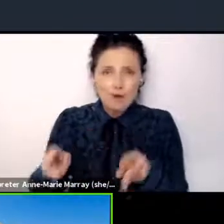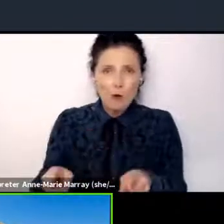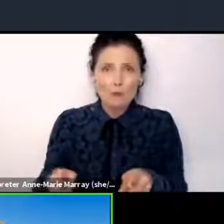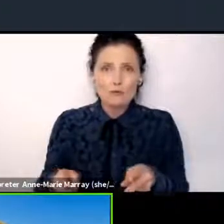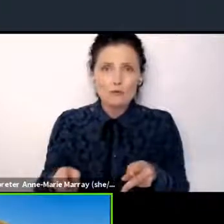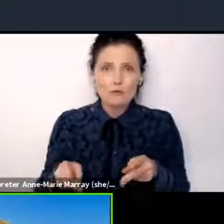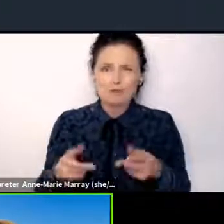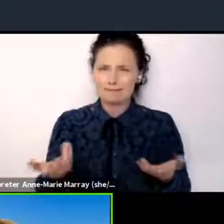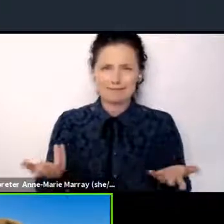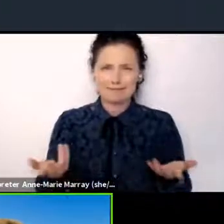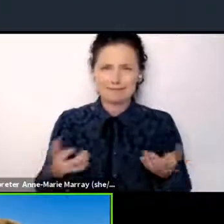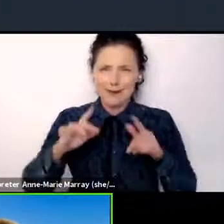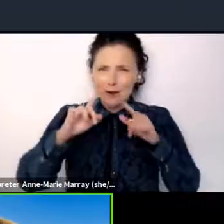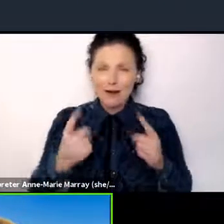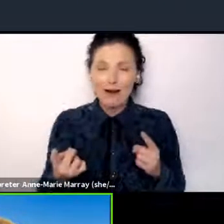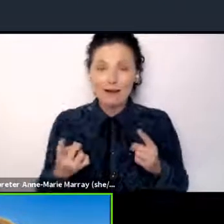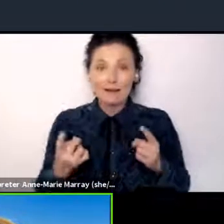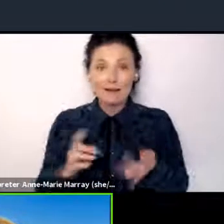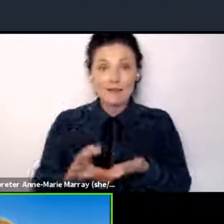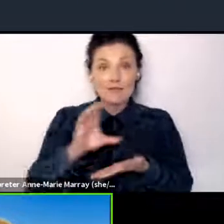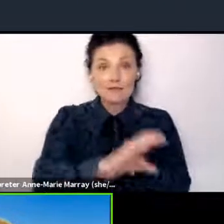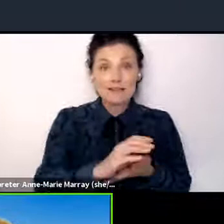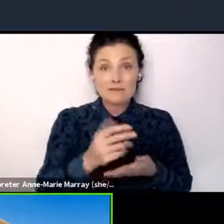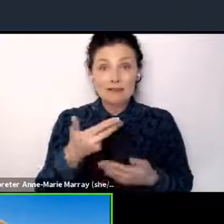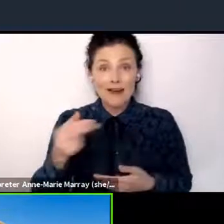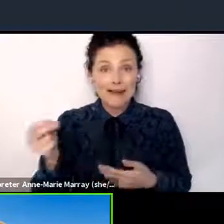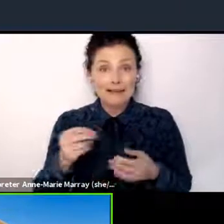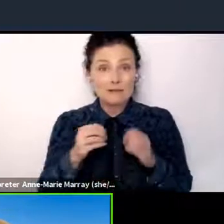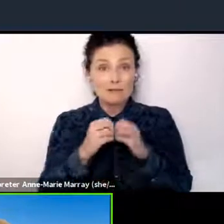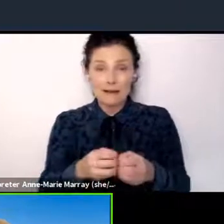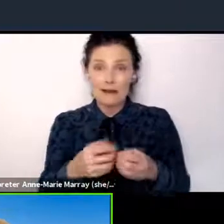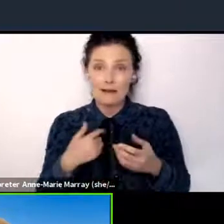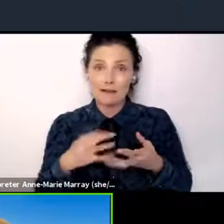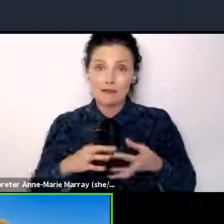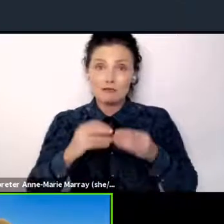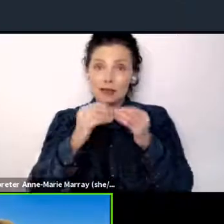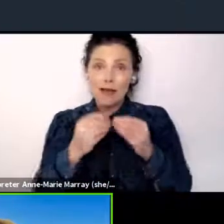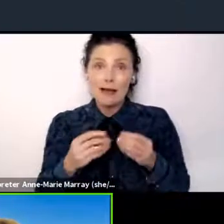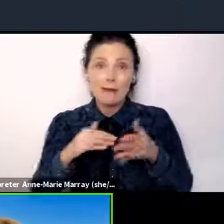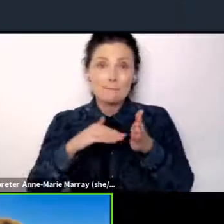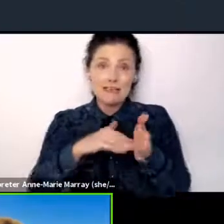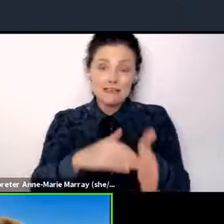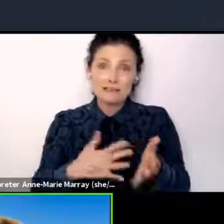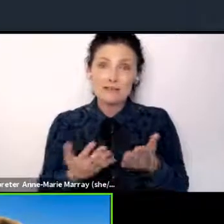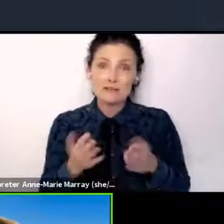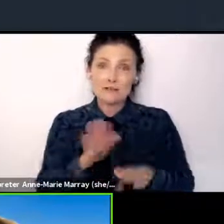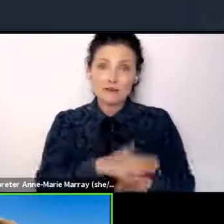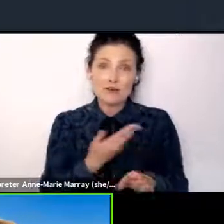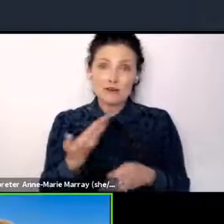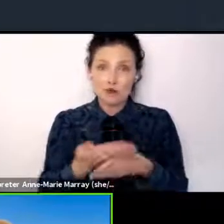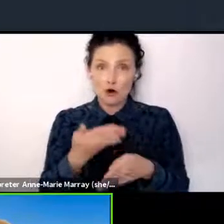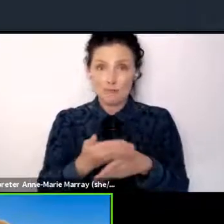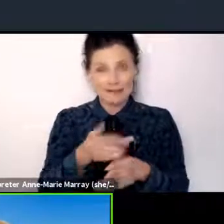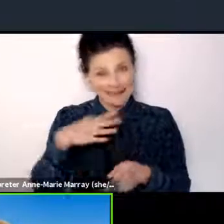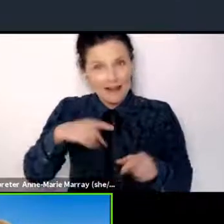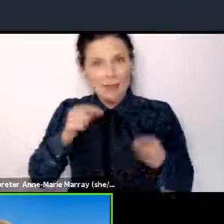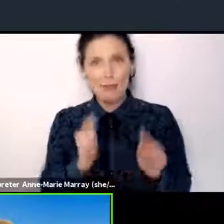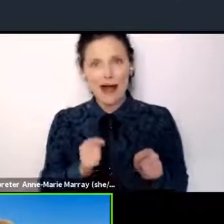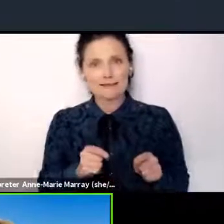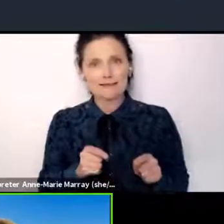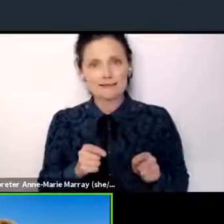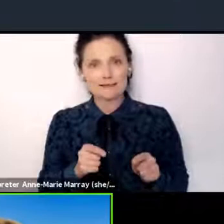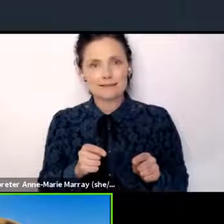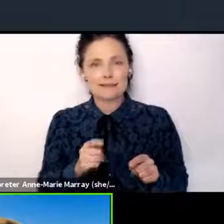of green investment in Britain that the TUC and others have done to create millions of green jobs is exactly what's needed alongside stopping the